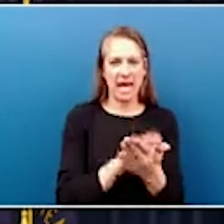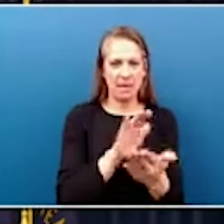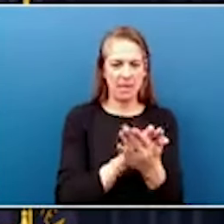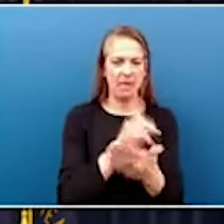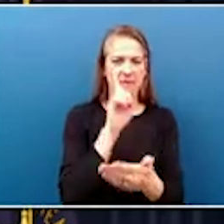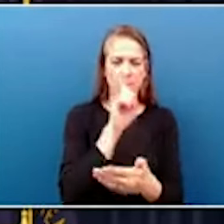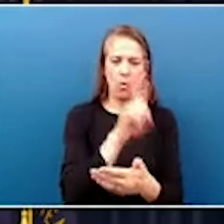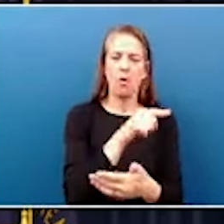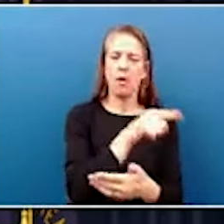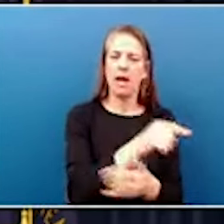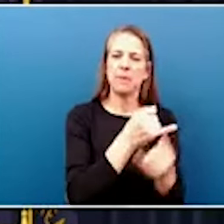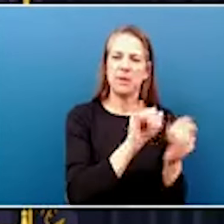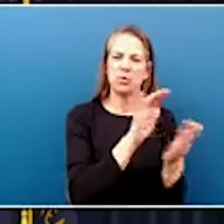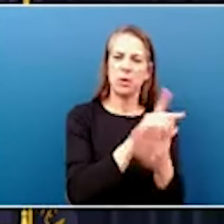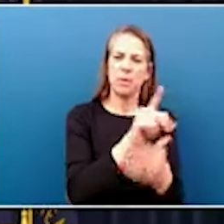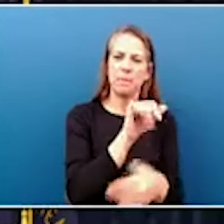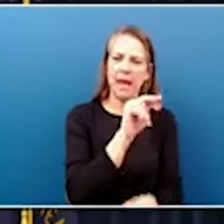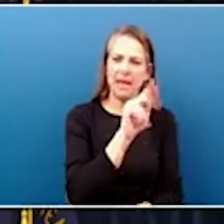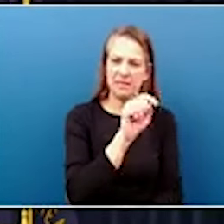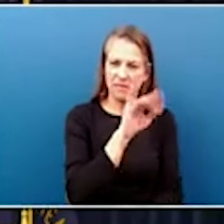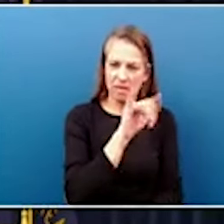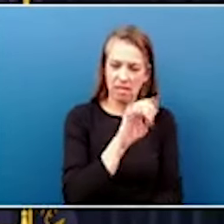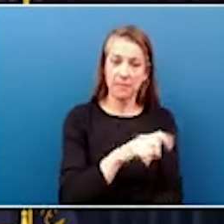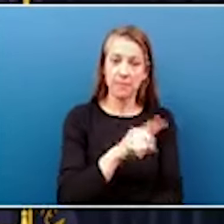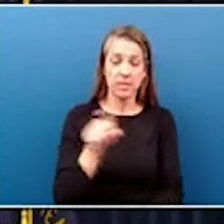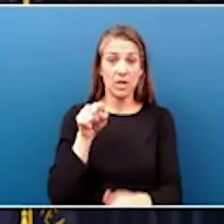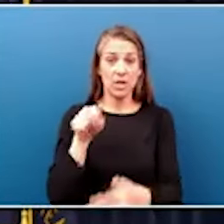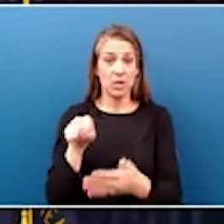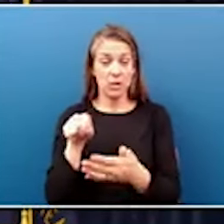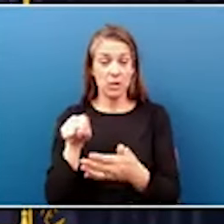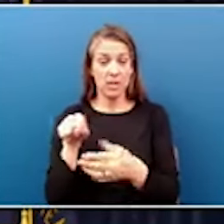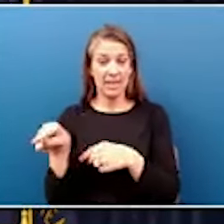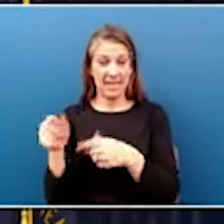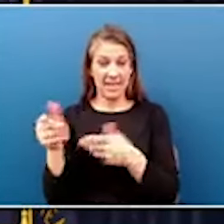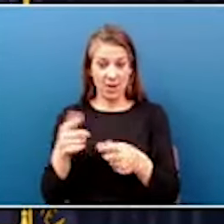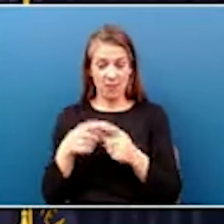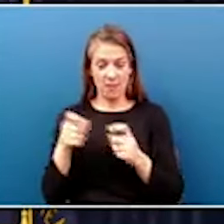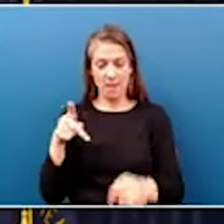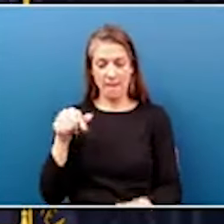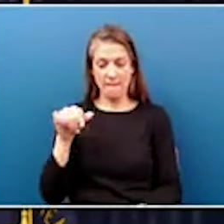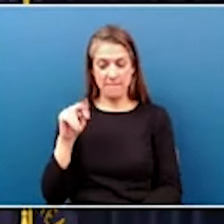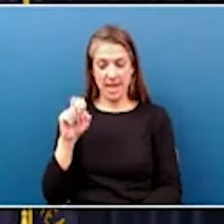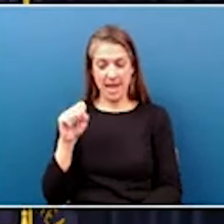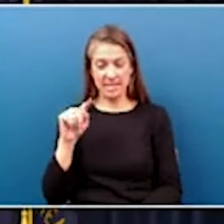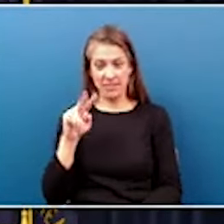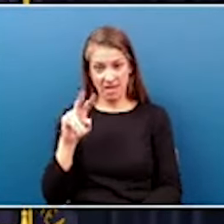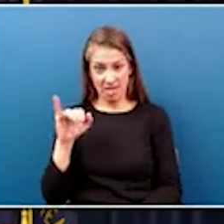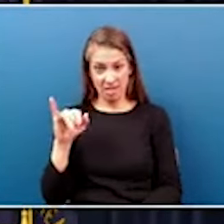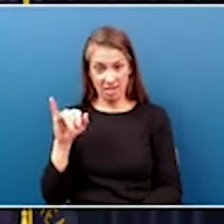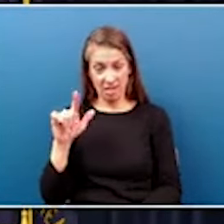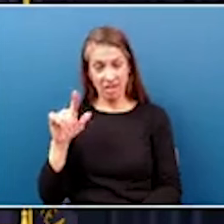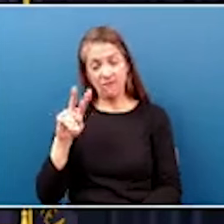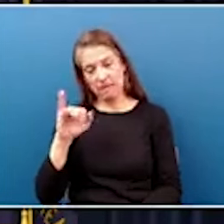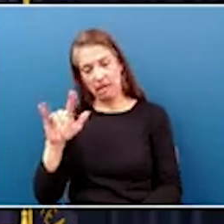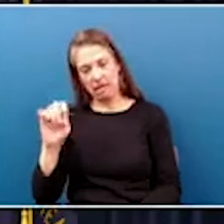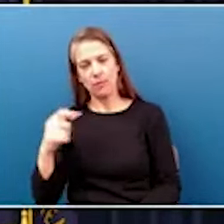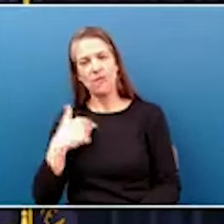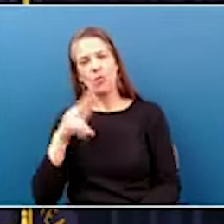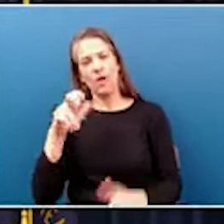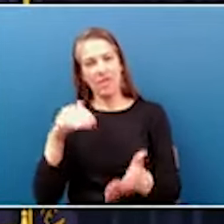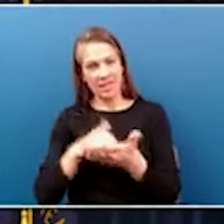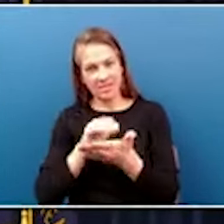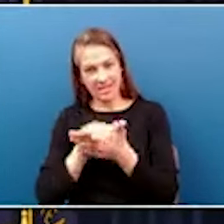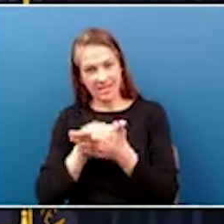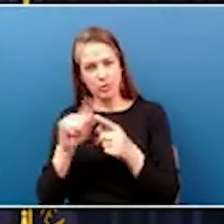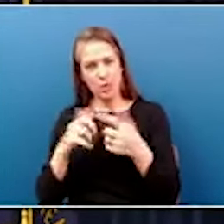And Superintendent Gibson happens to be in town today from Paintsville. We're proposing $300,000 to match an Appalachian